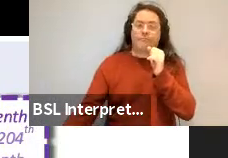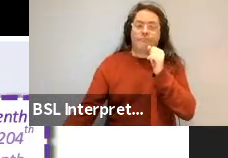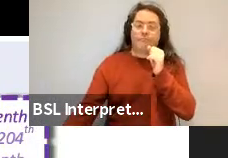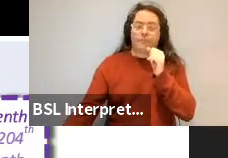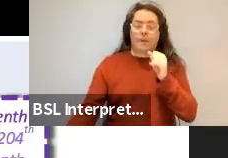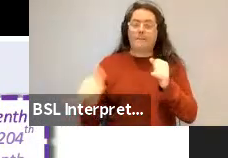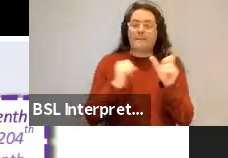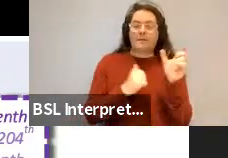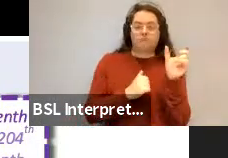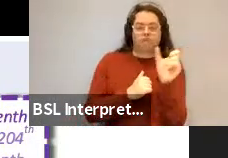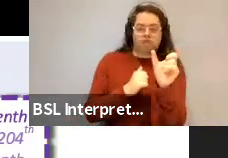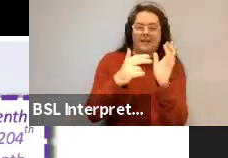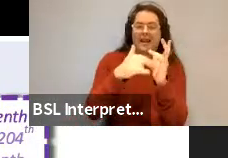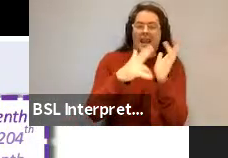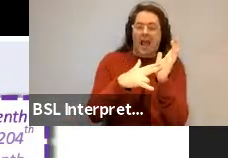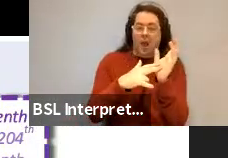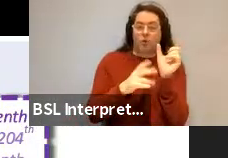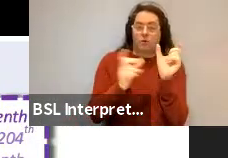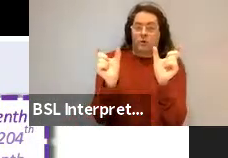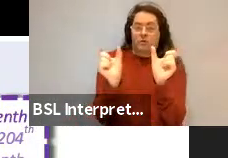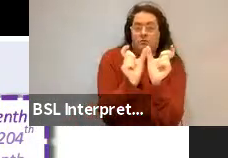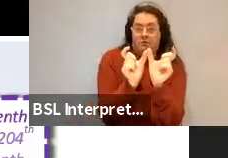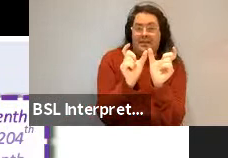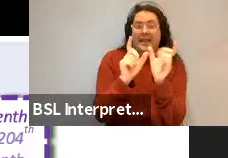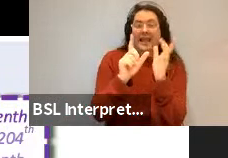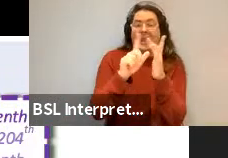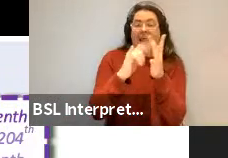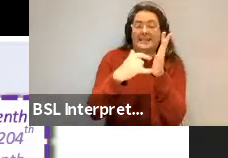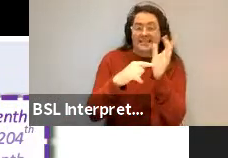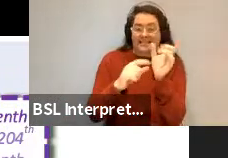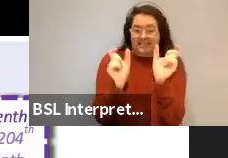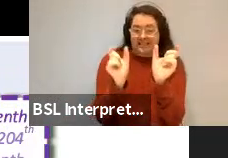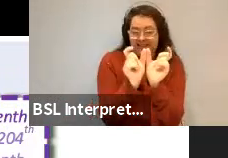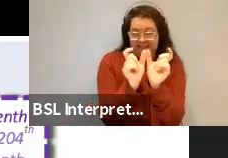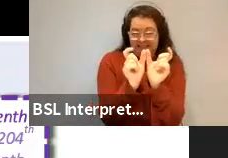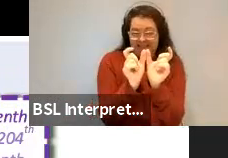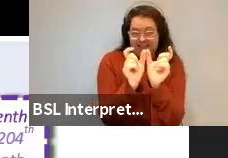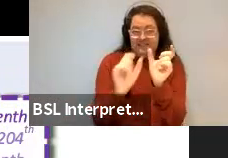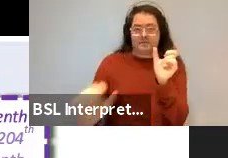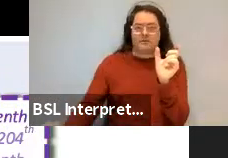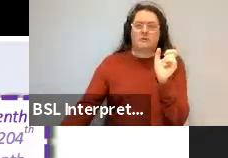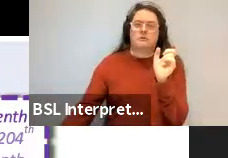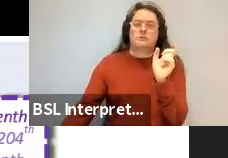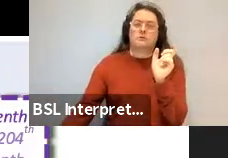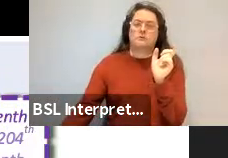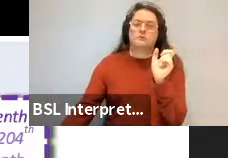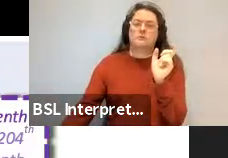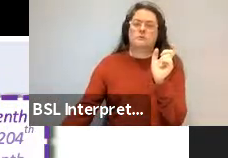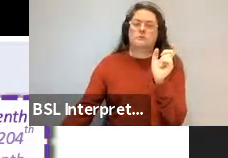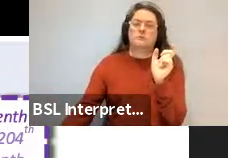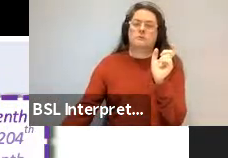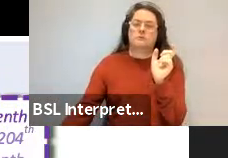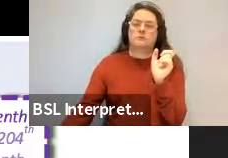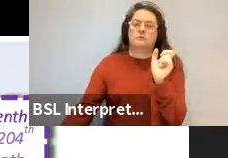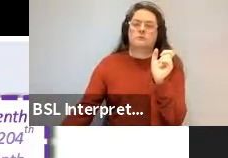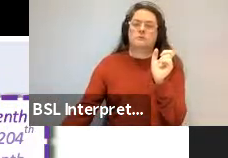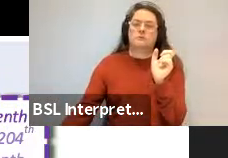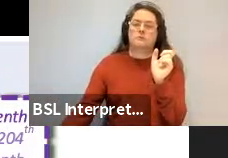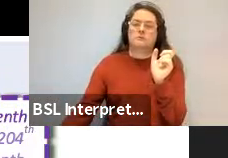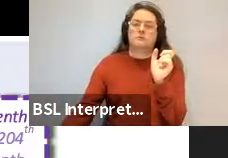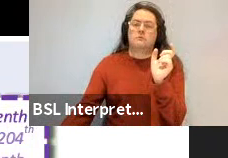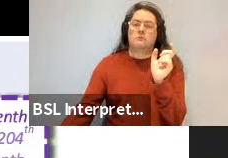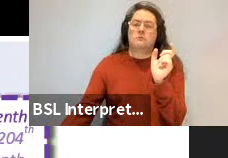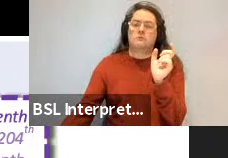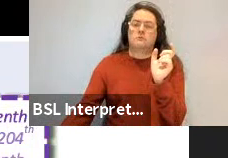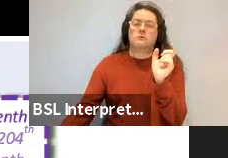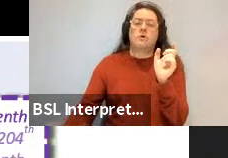noun with ist or a number with the, with the ordinal marker. And this is product. These are